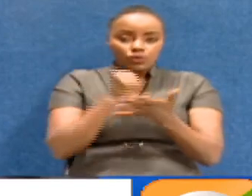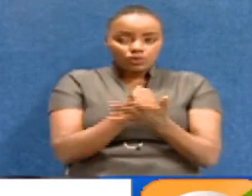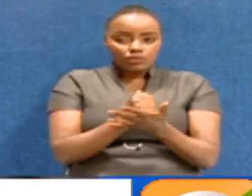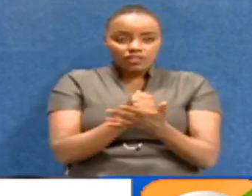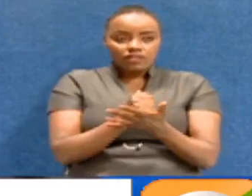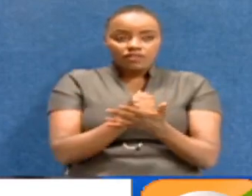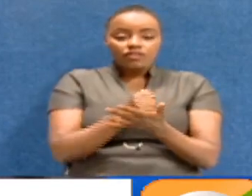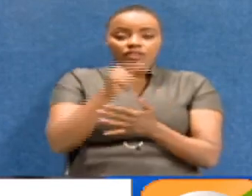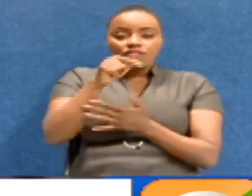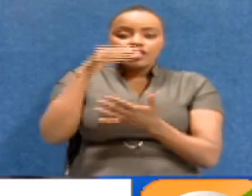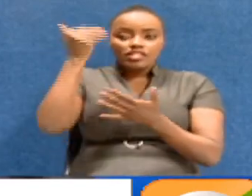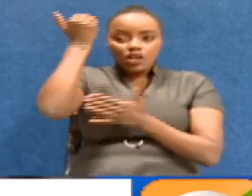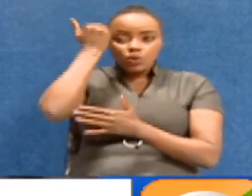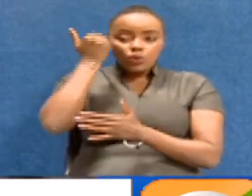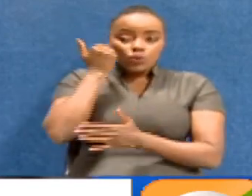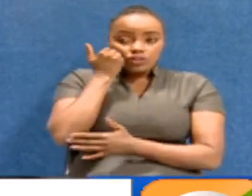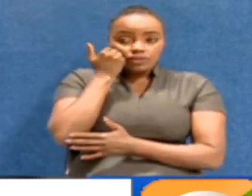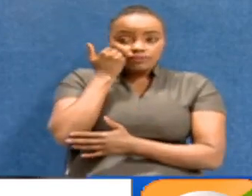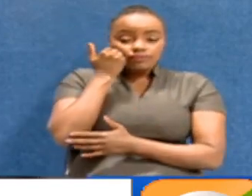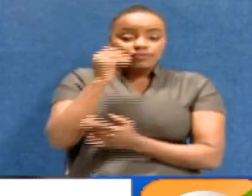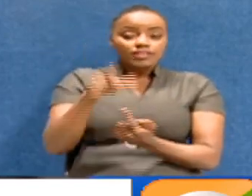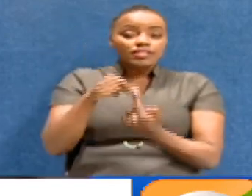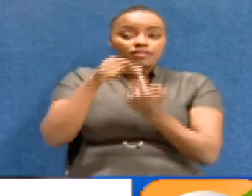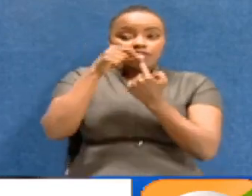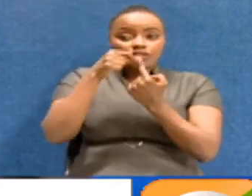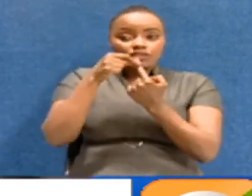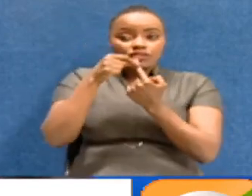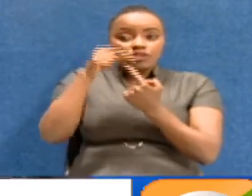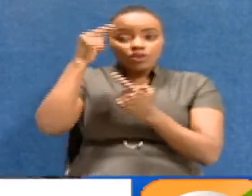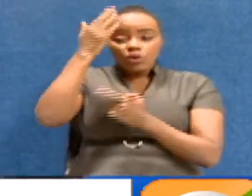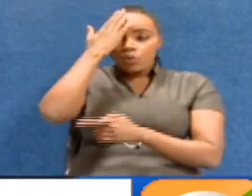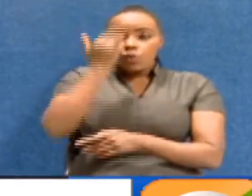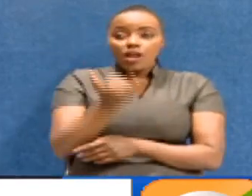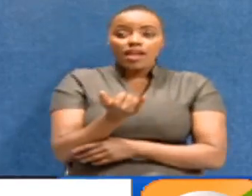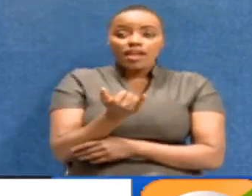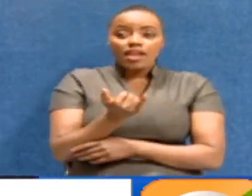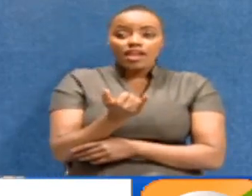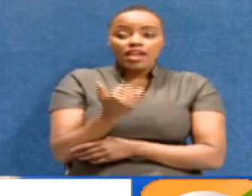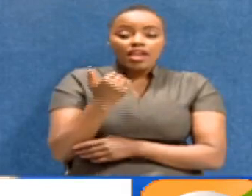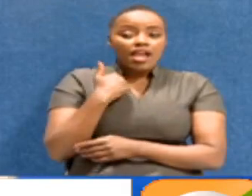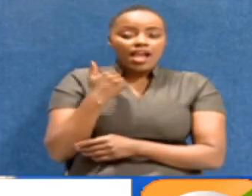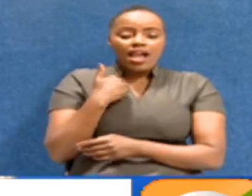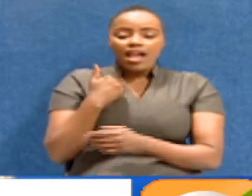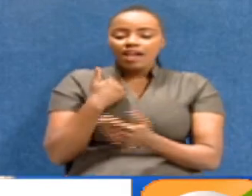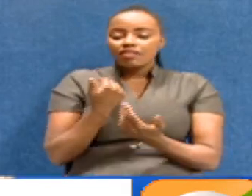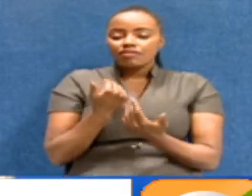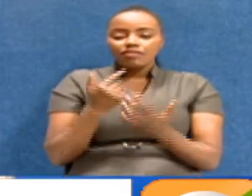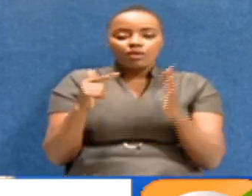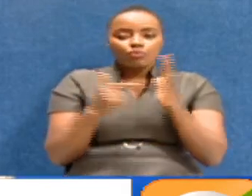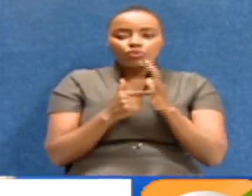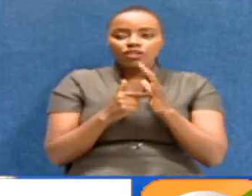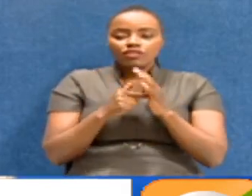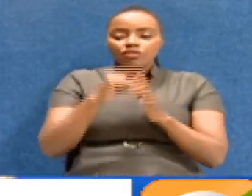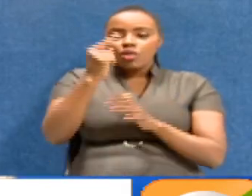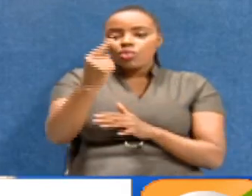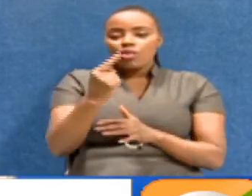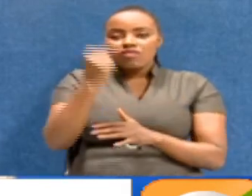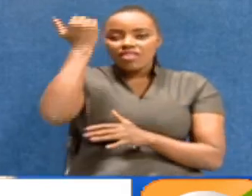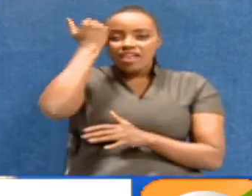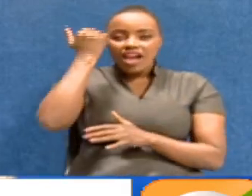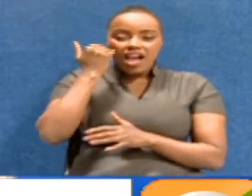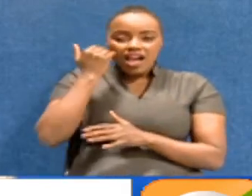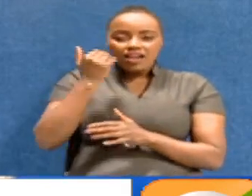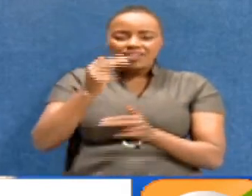to that court based on specialization. So that there's no point appearing in the High Court